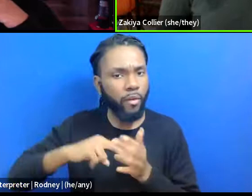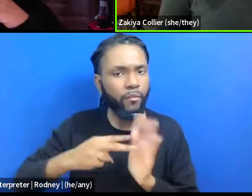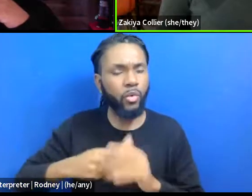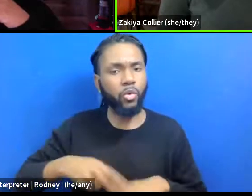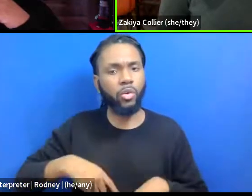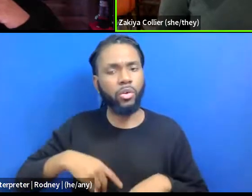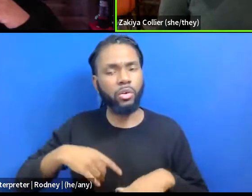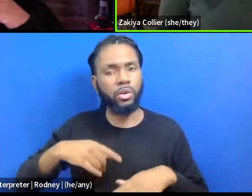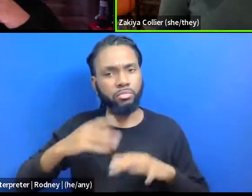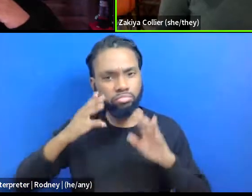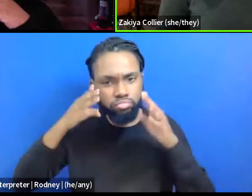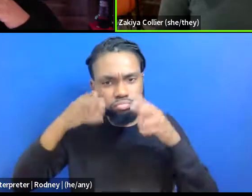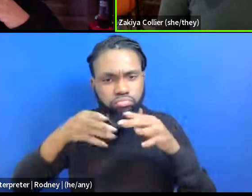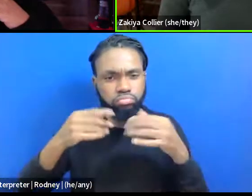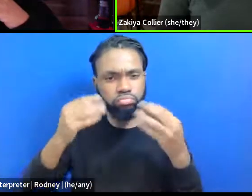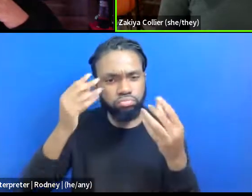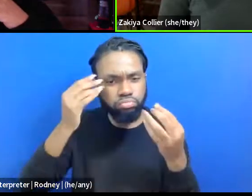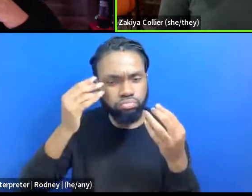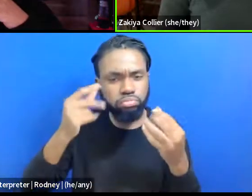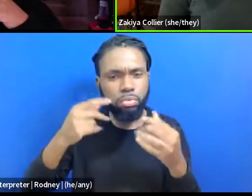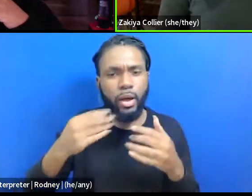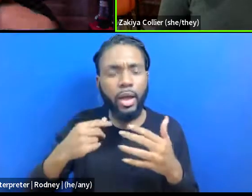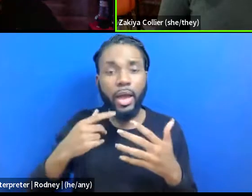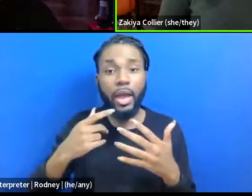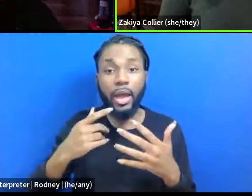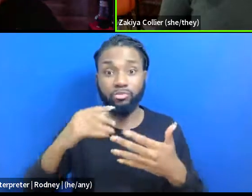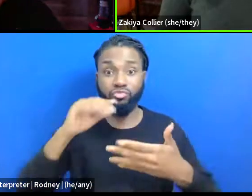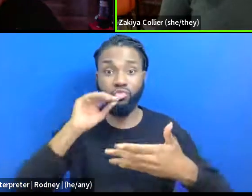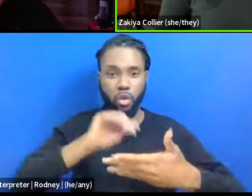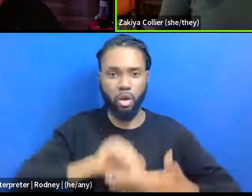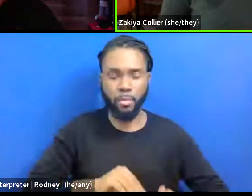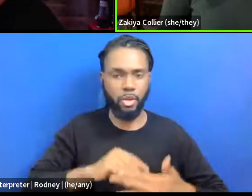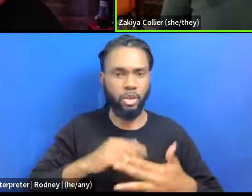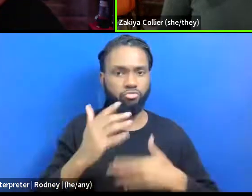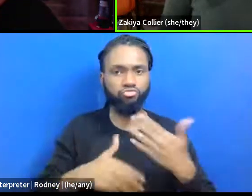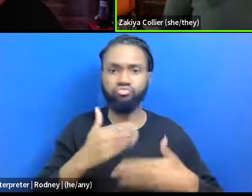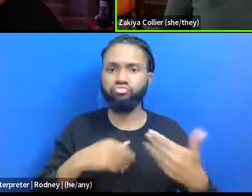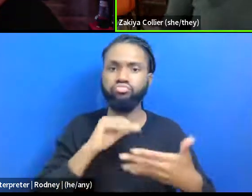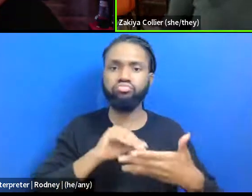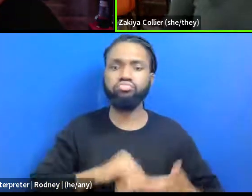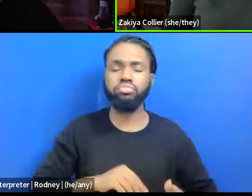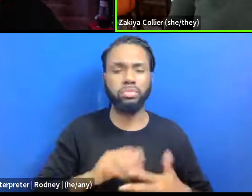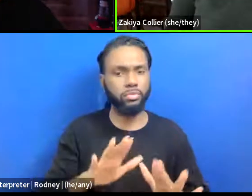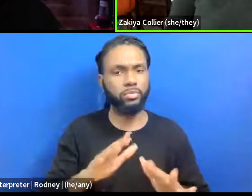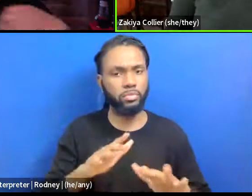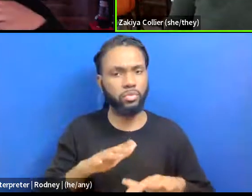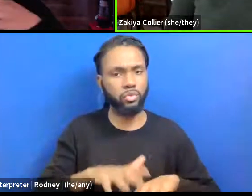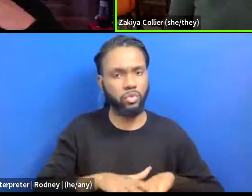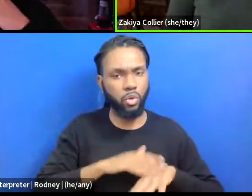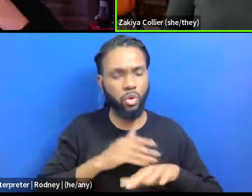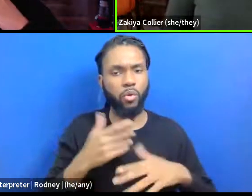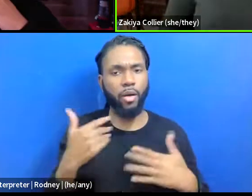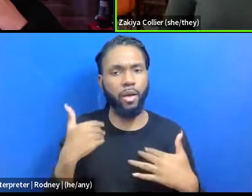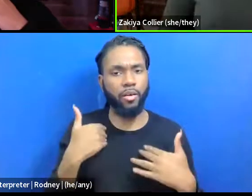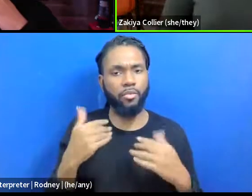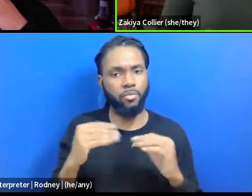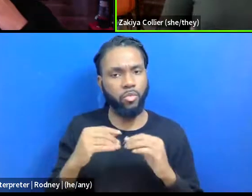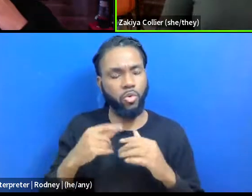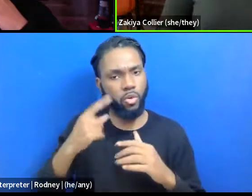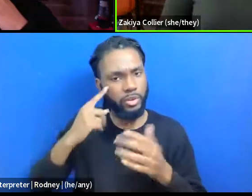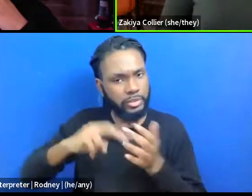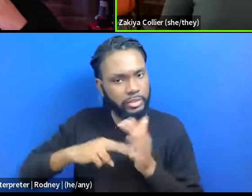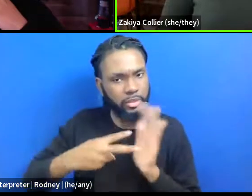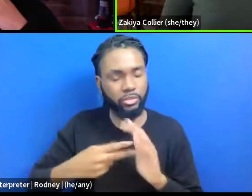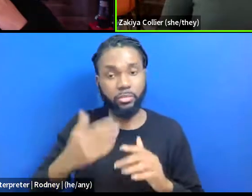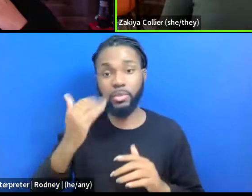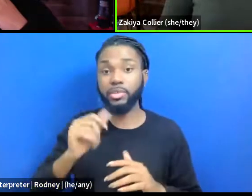move, move slower with, with their documentation in order to, to, have that intention. Um, especially if it's something you're